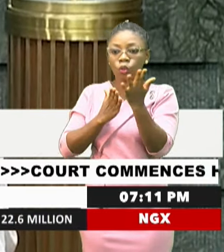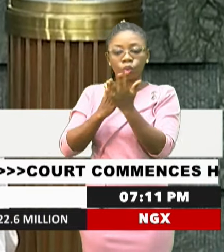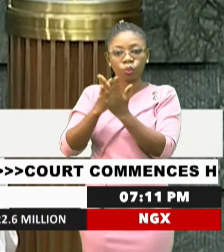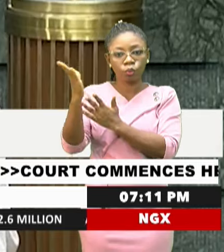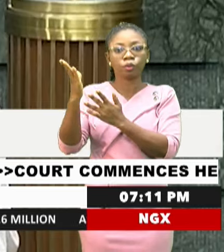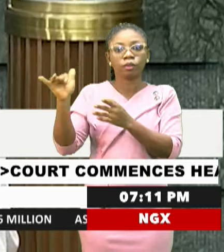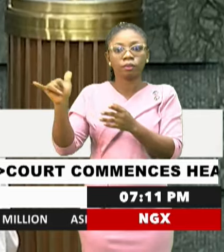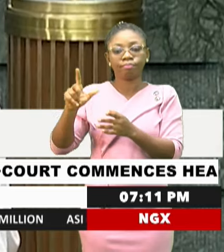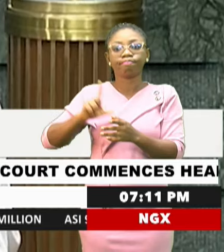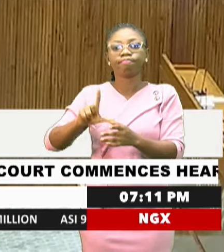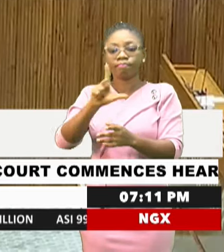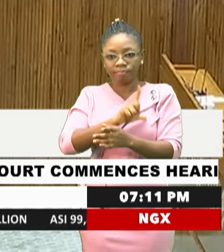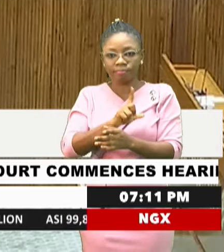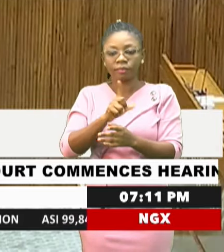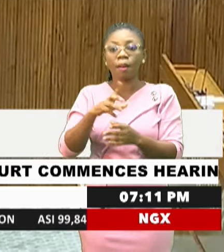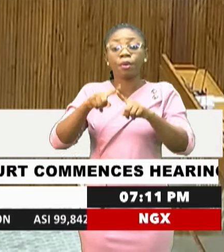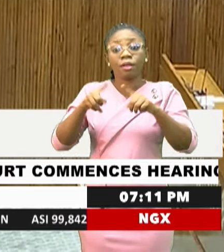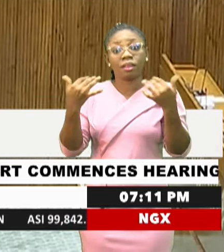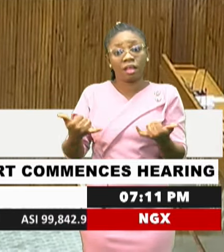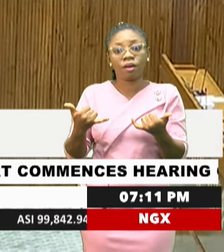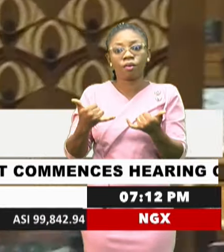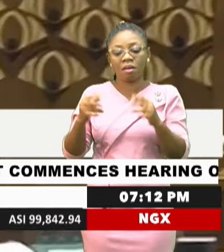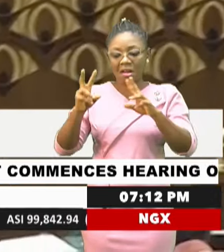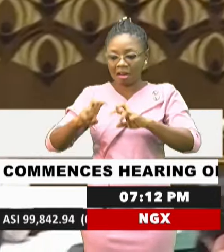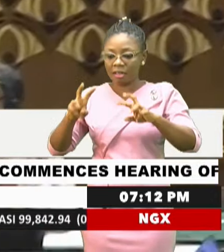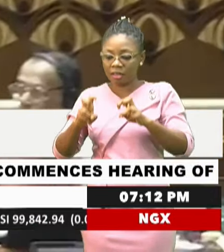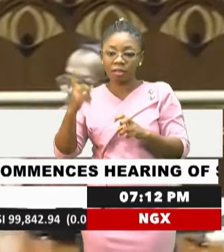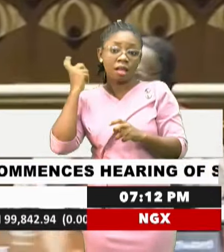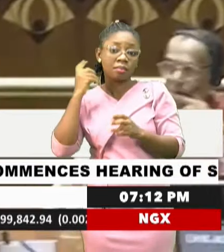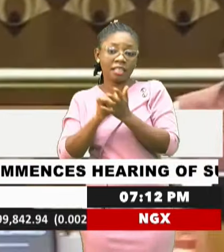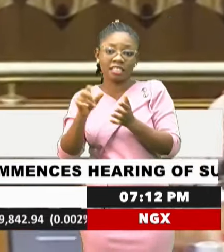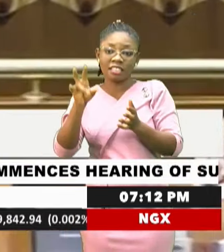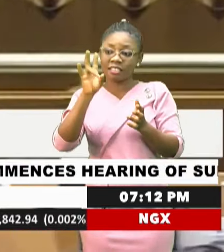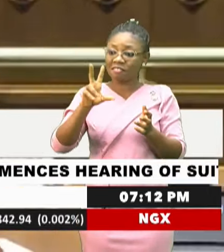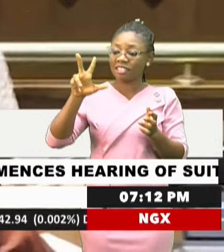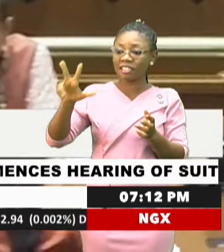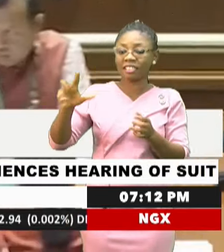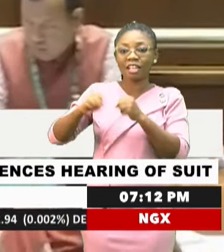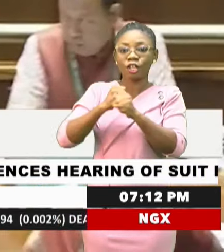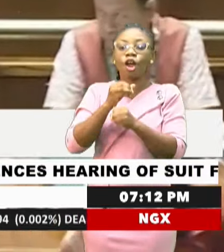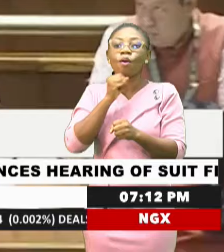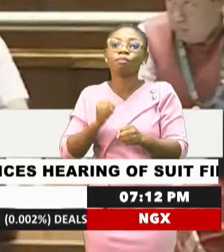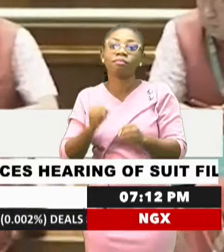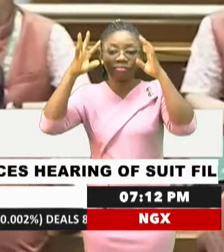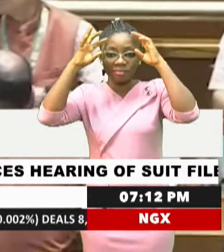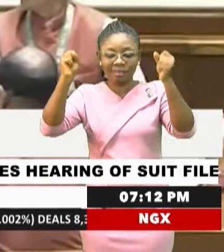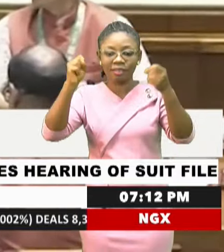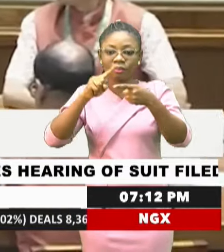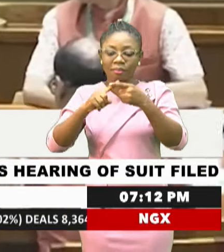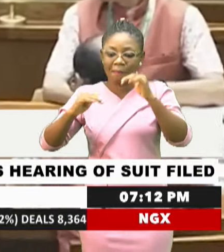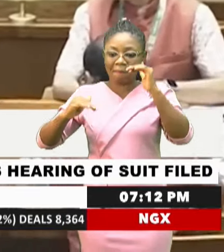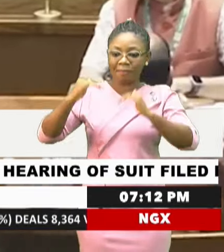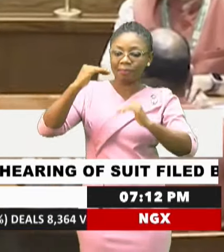carcery debates. But now, analysts expect the 73-year-old Modi to moderate his Hindu